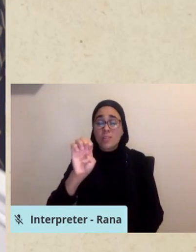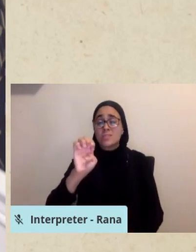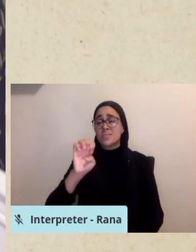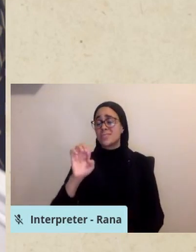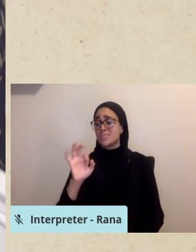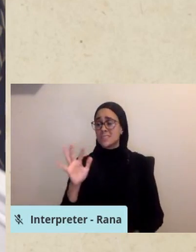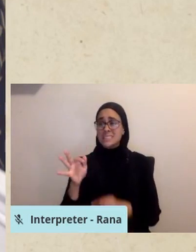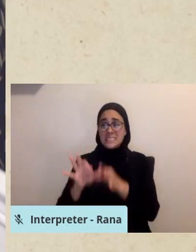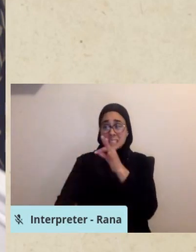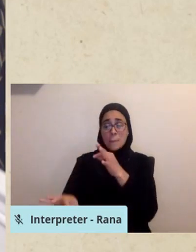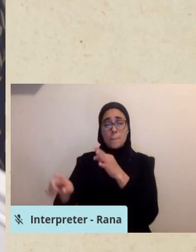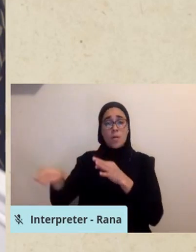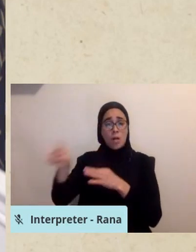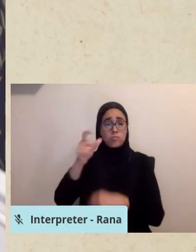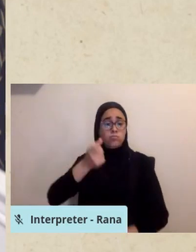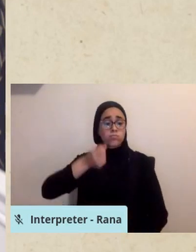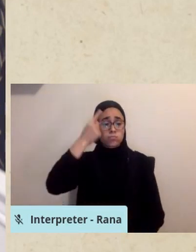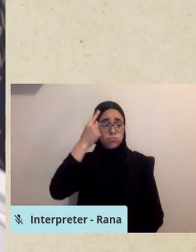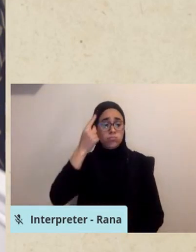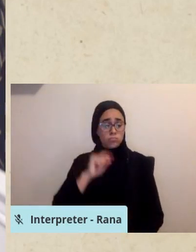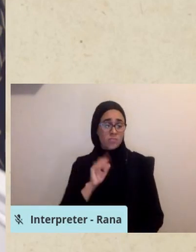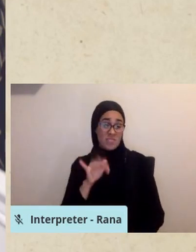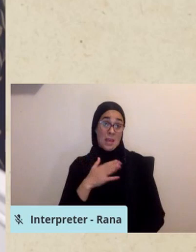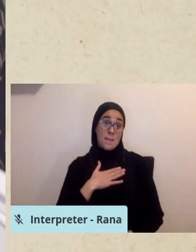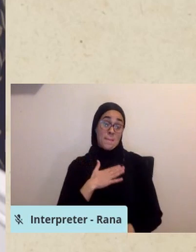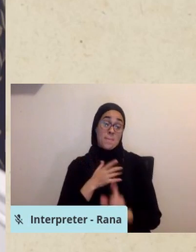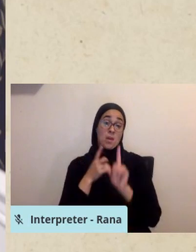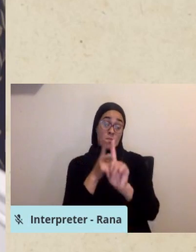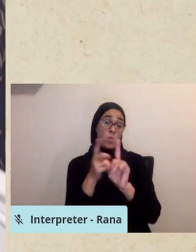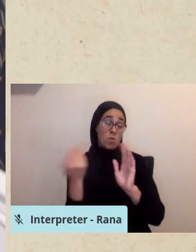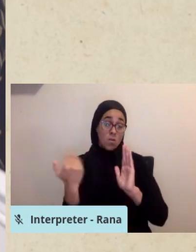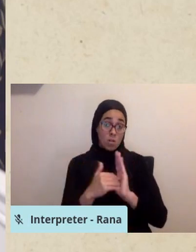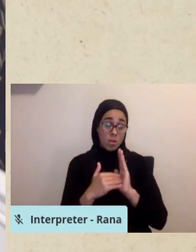simple and accessible as possible was one of the goals, as I said.